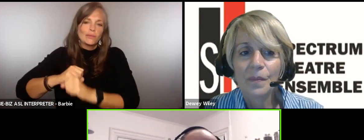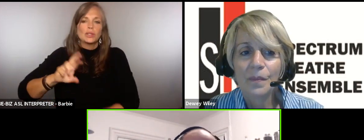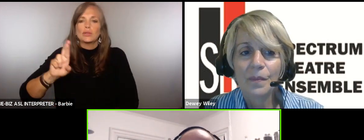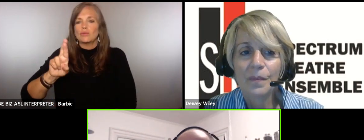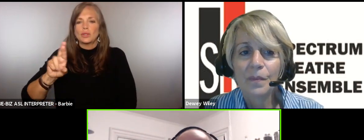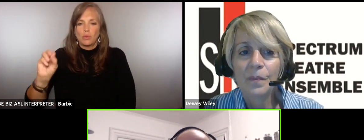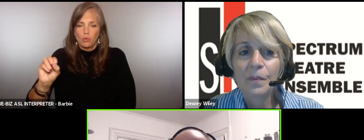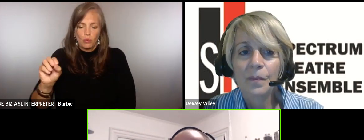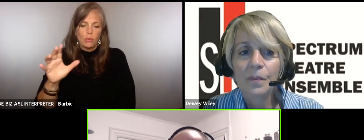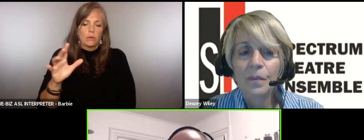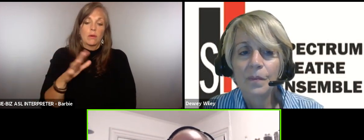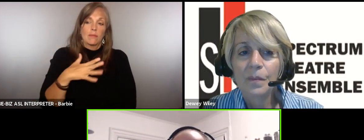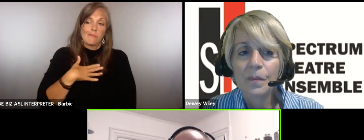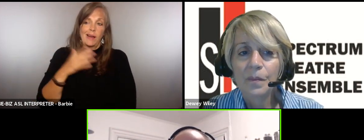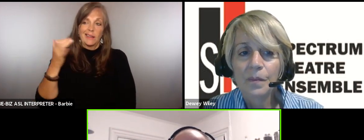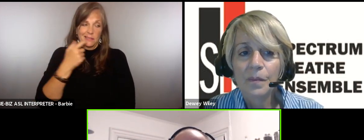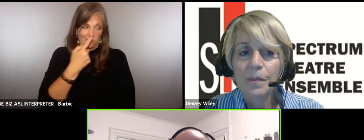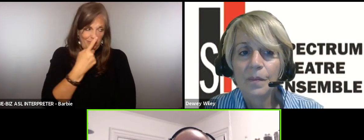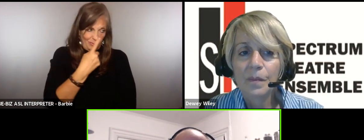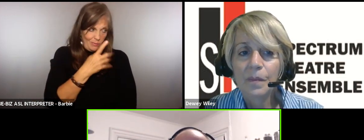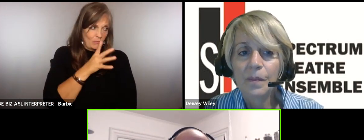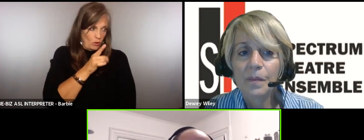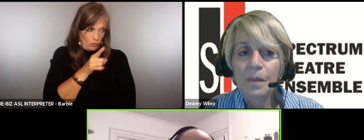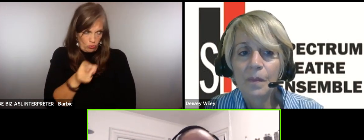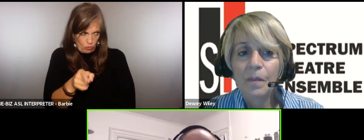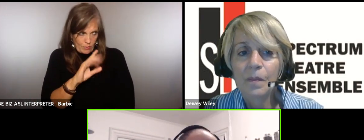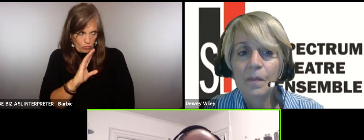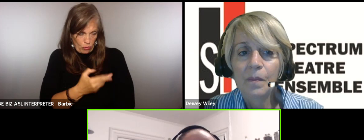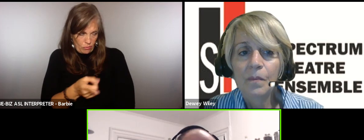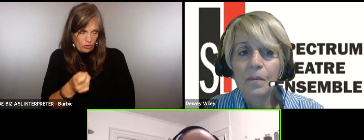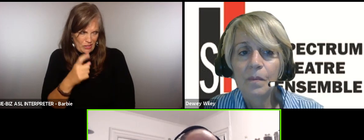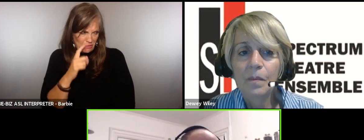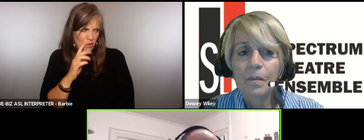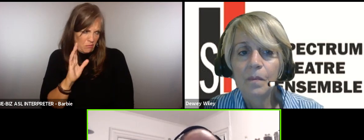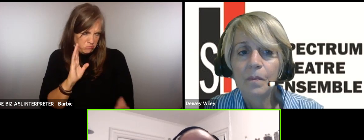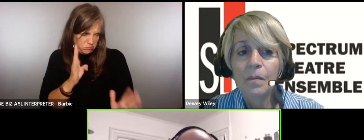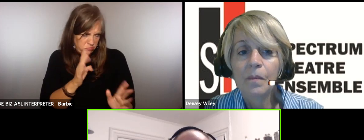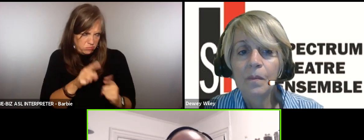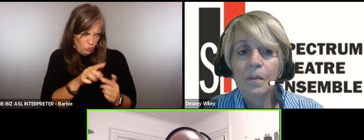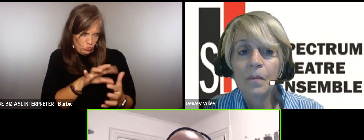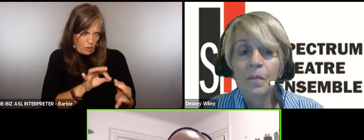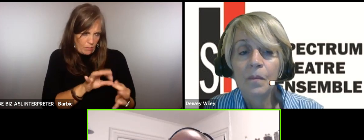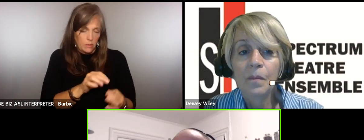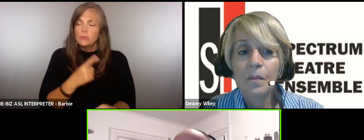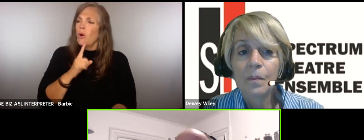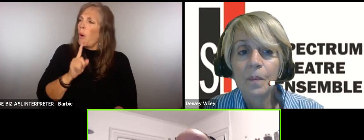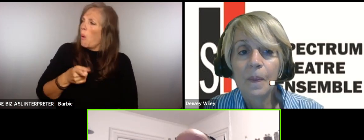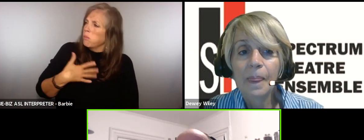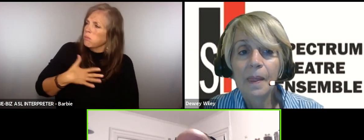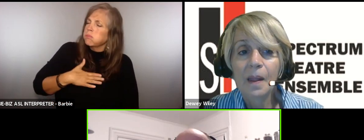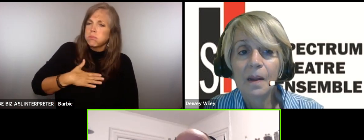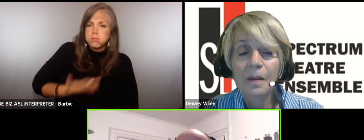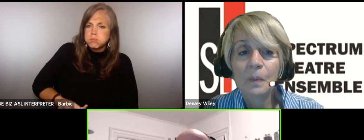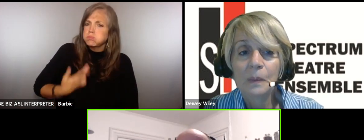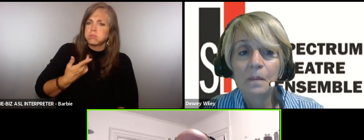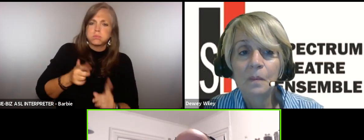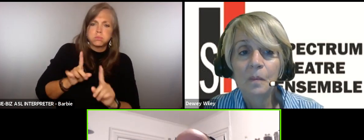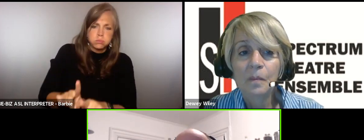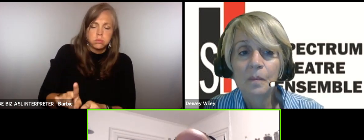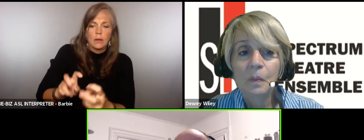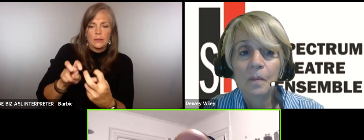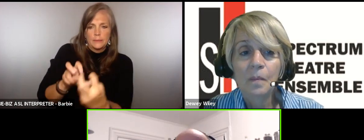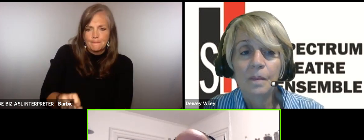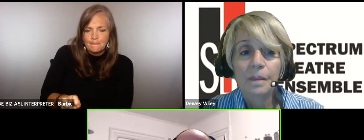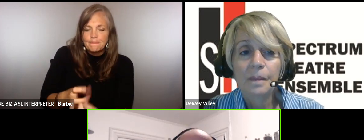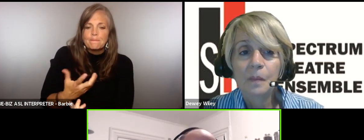cousin asked you know would you talk to her you know she'd listen to you and stuff like that and was like yeah sure absolutely so went over talked to her and you